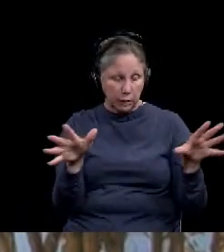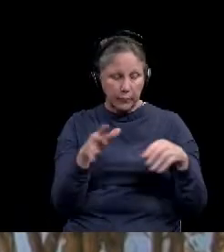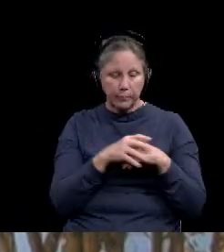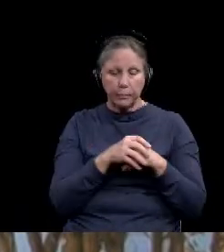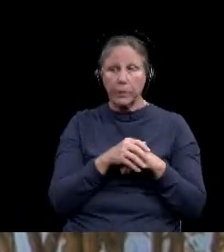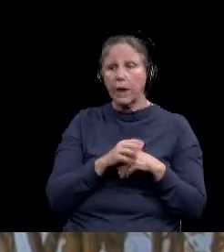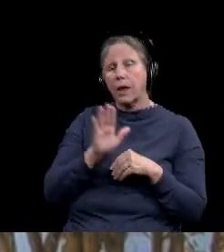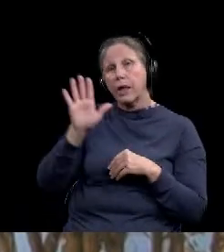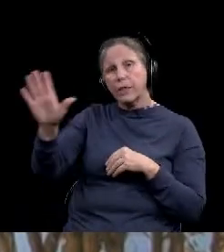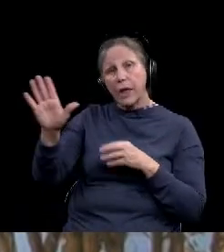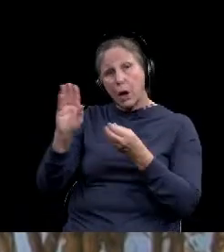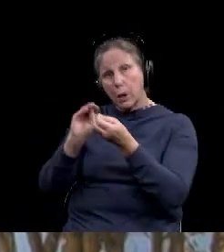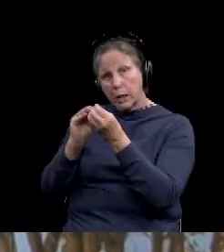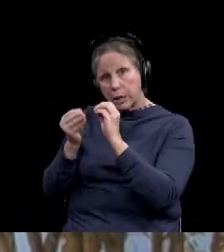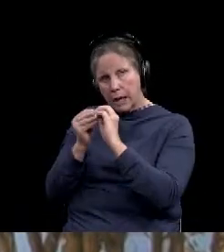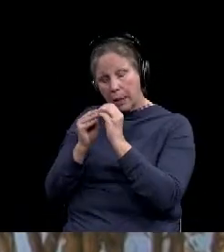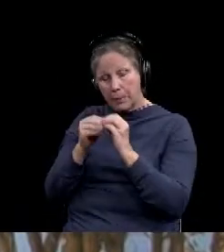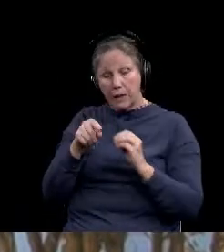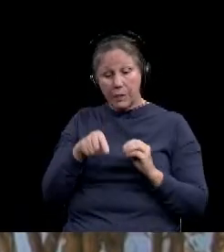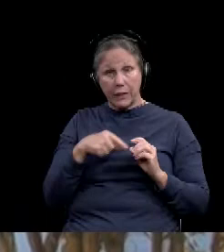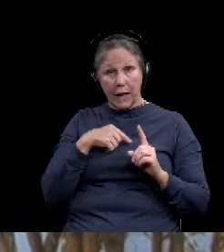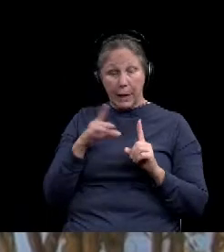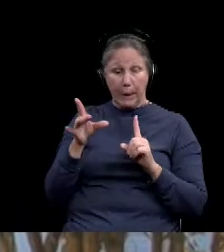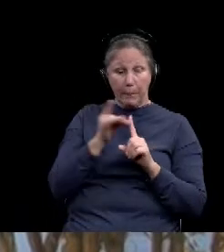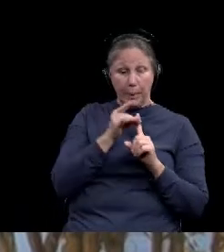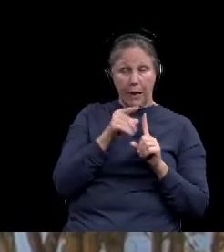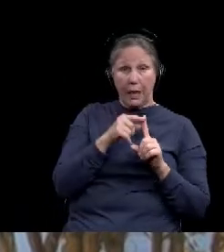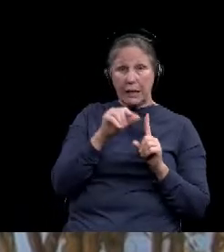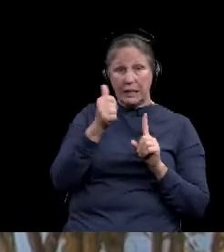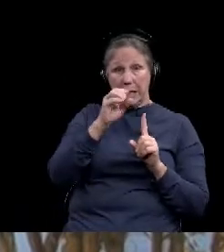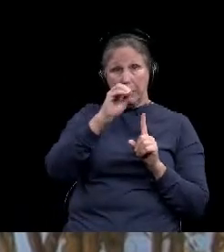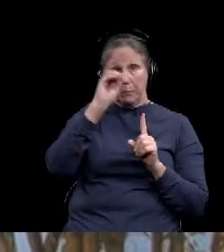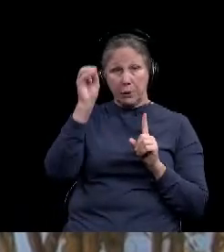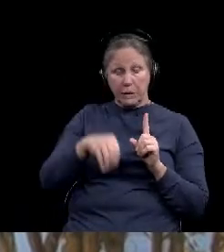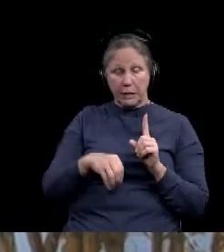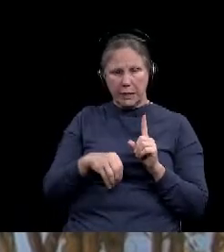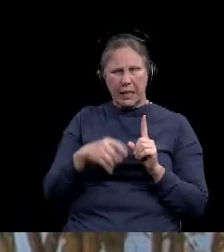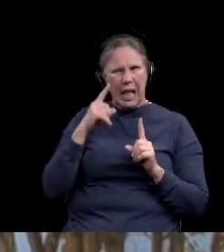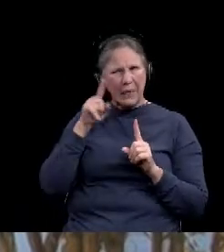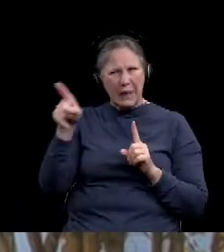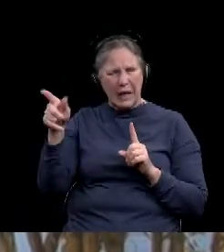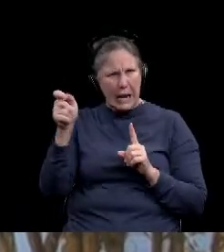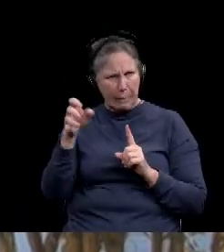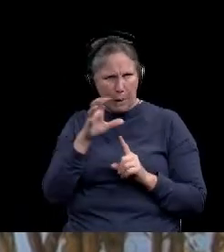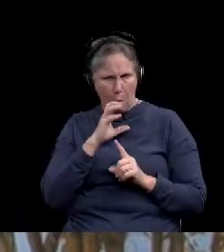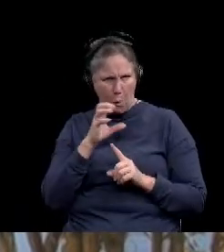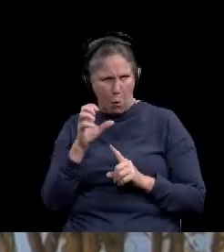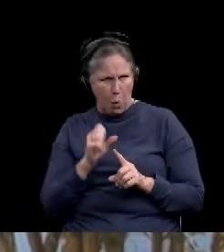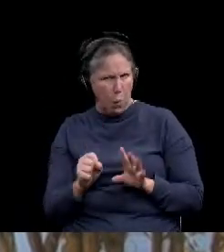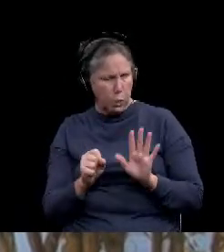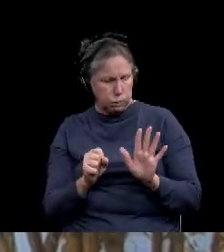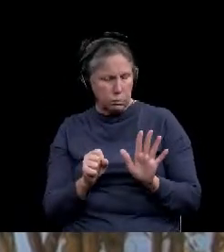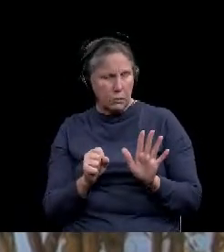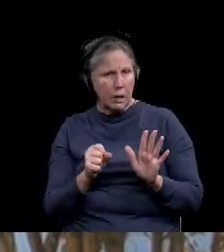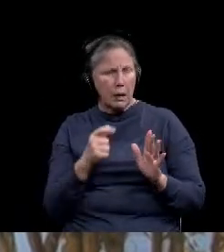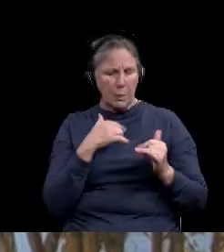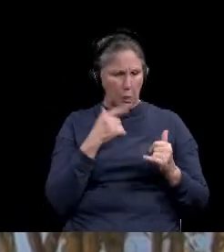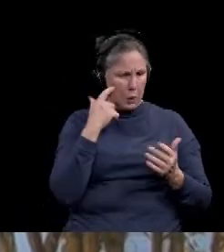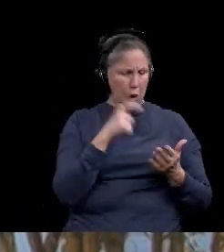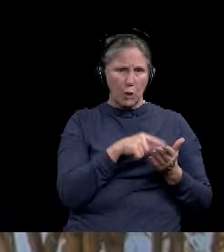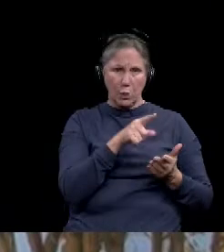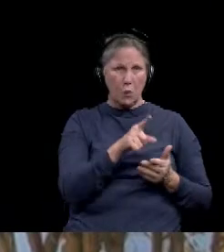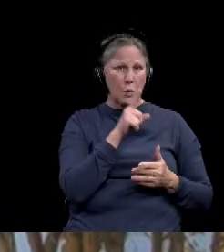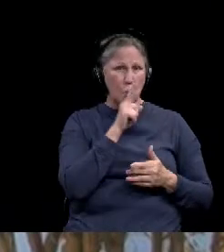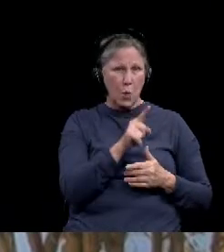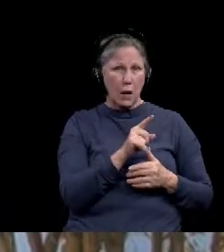data shows that our positivity rate is just over 10%. I think their data is a little bit old because our positivity rate is